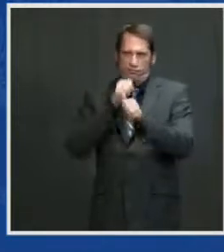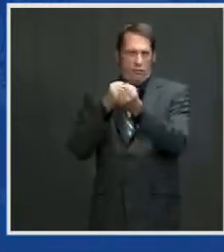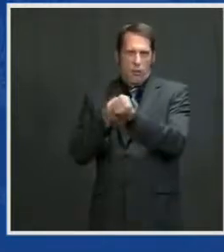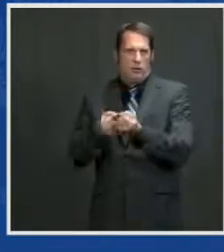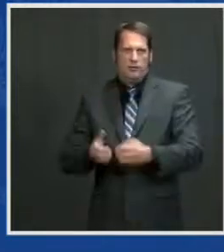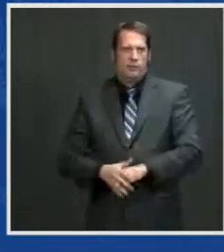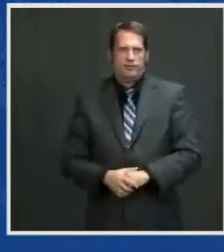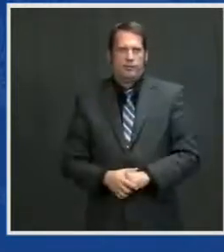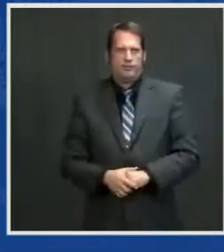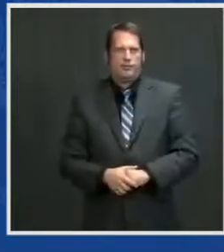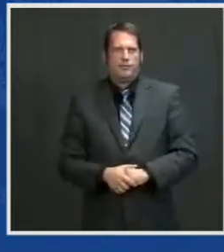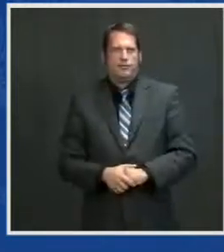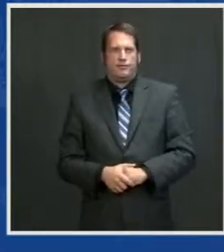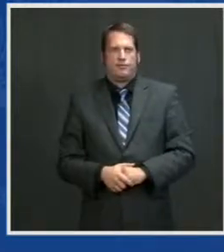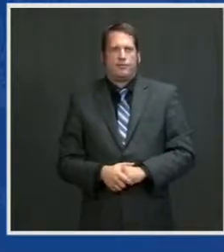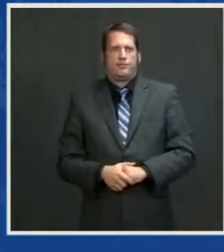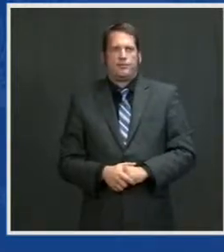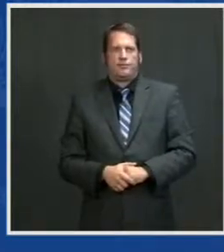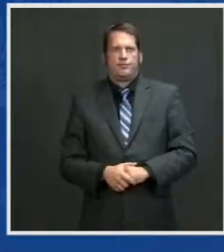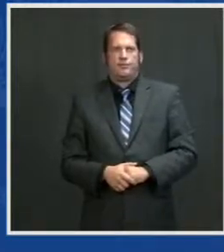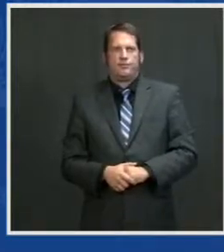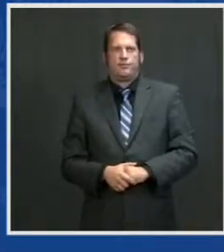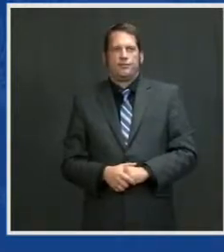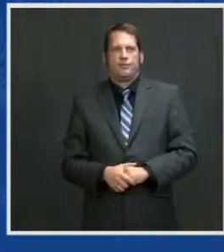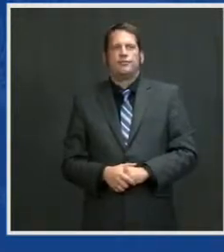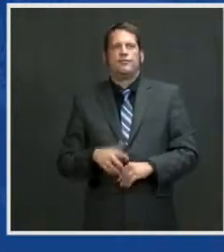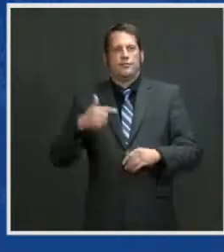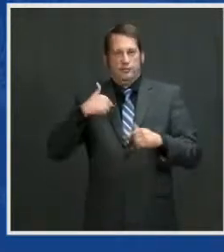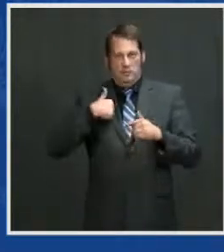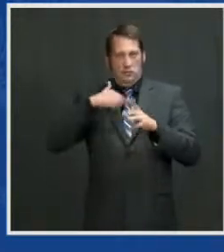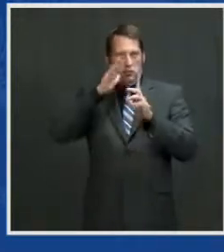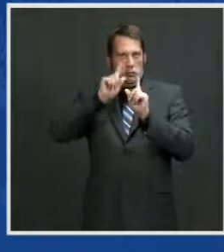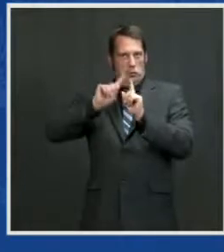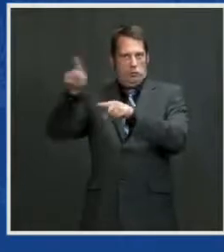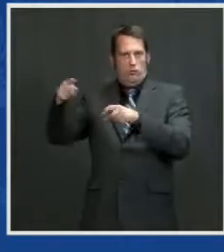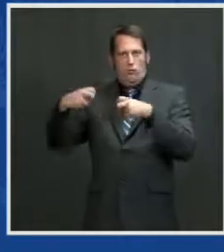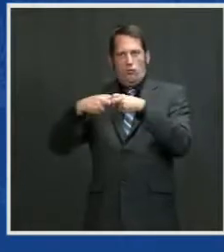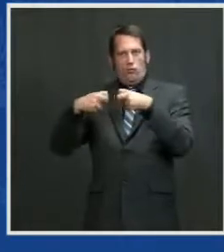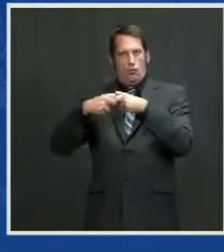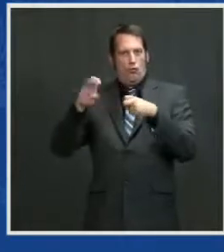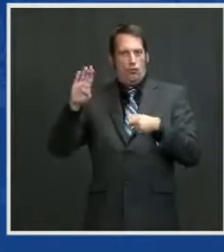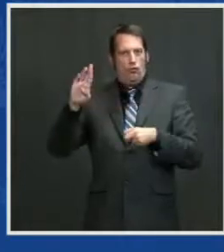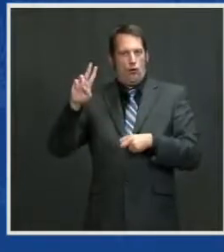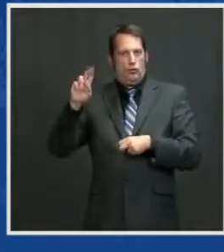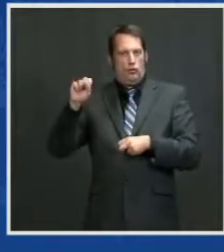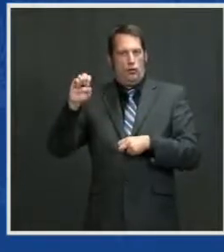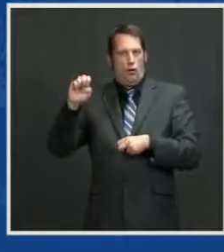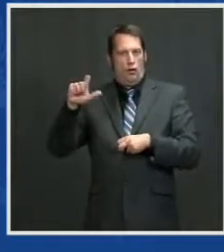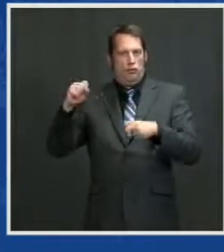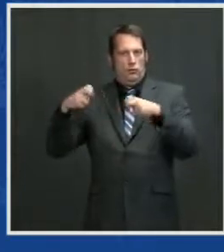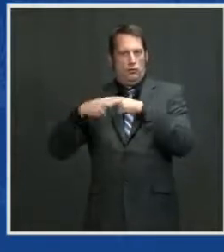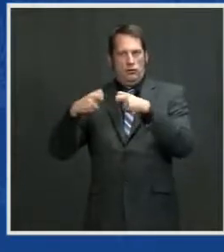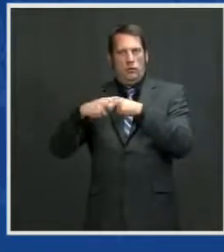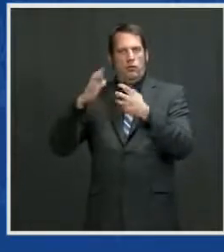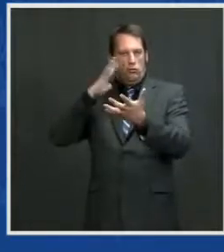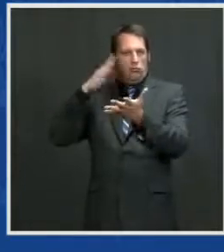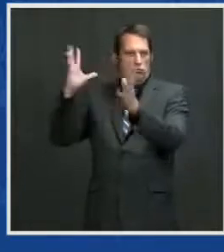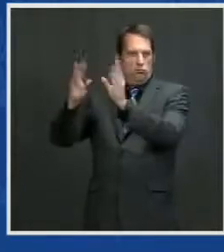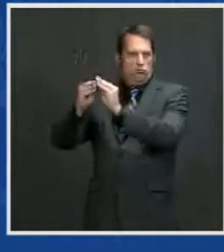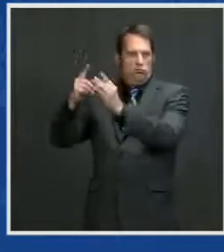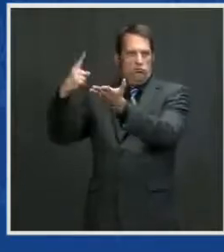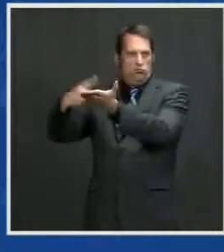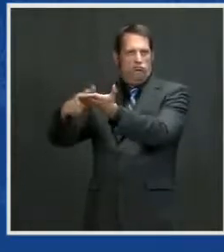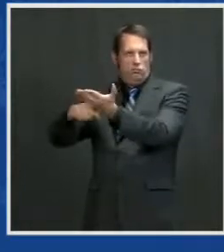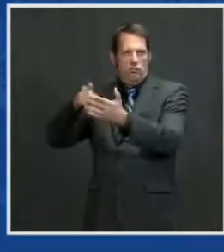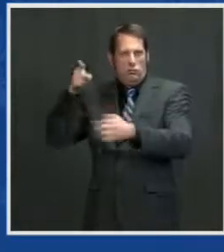It's a sacred obligation we have under Article 5. The U.S. and the U.K. are both founding members of